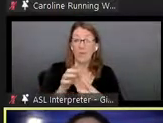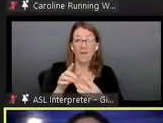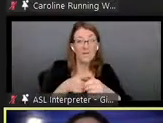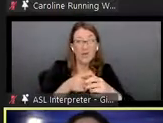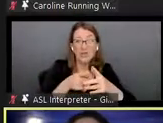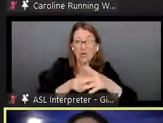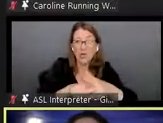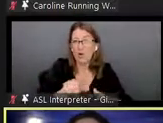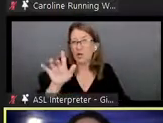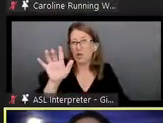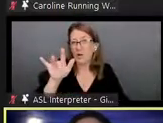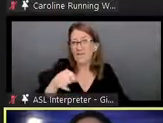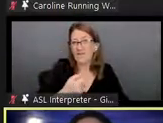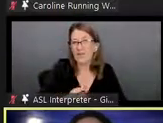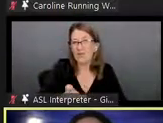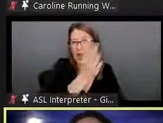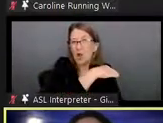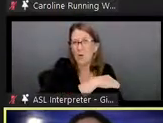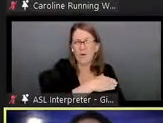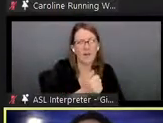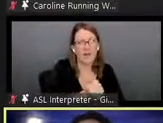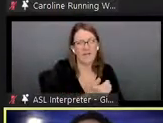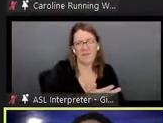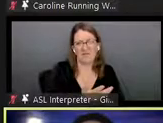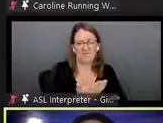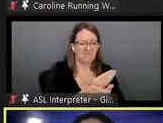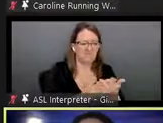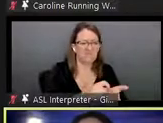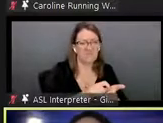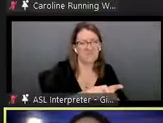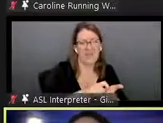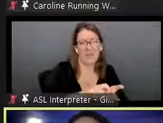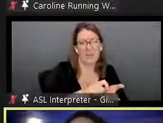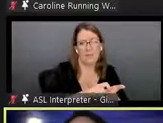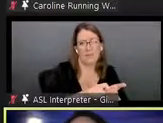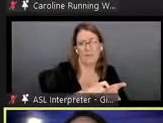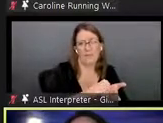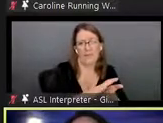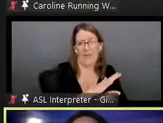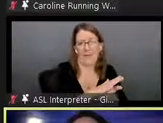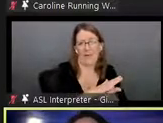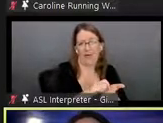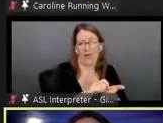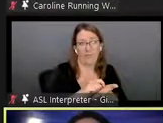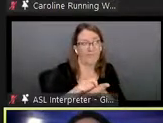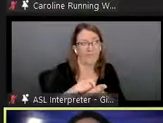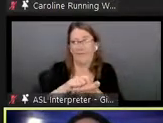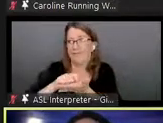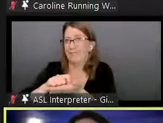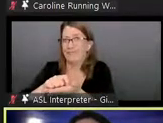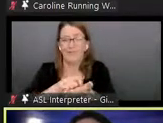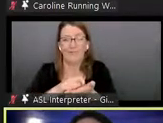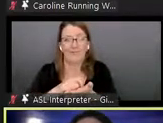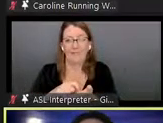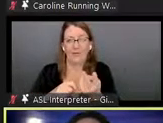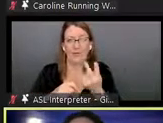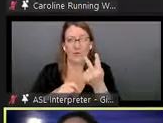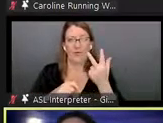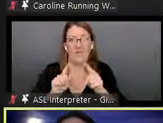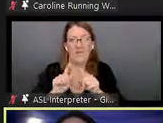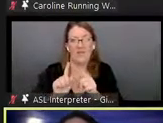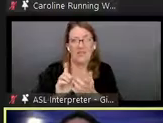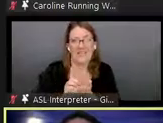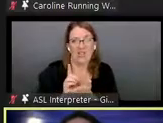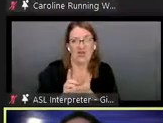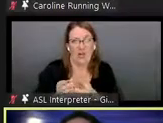ago everything was pen and paper or pencil and paper and i had to carry around three two or three dictionaries to my